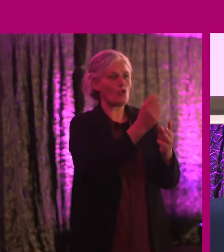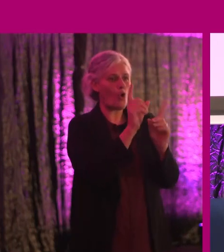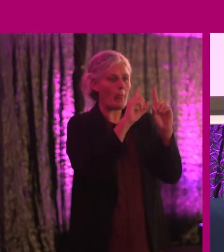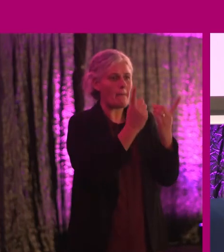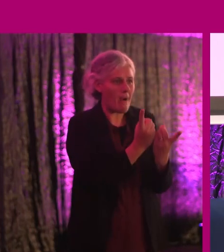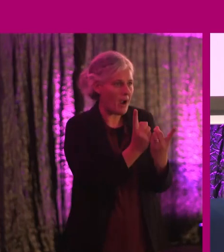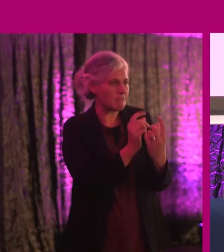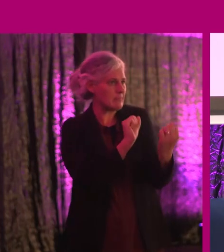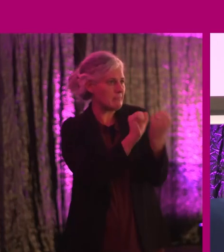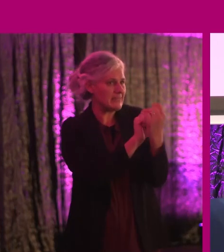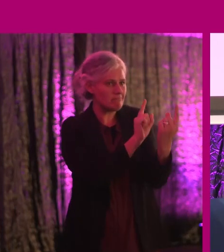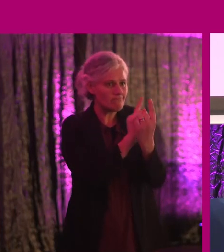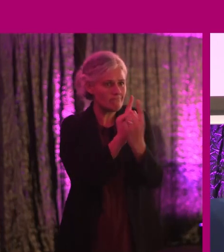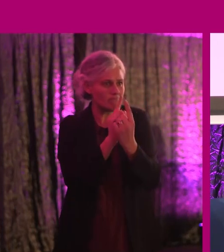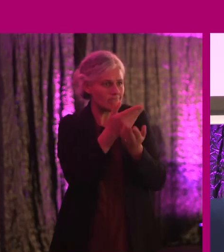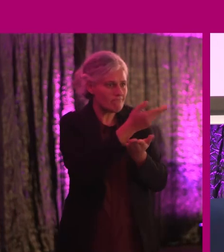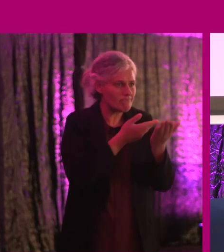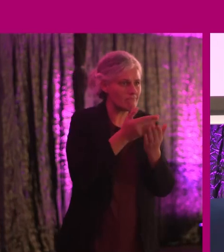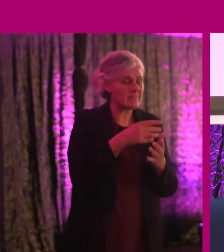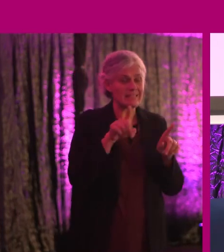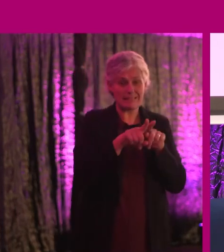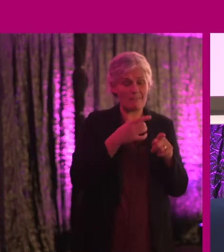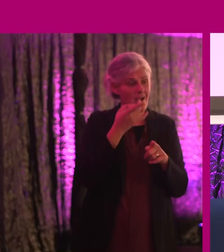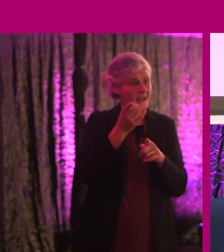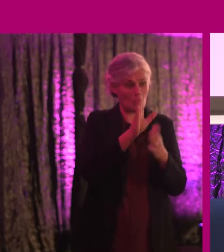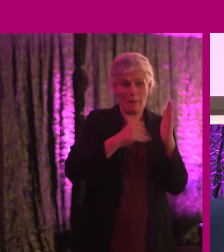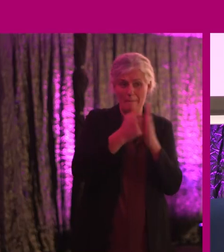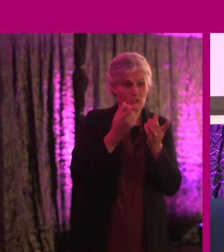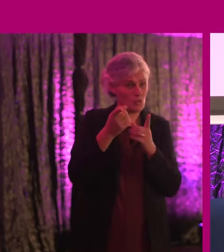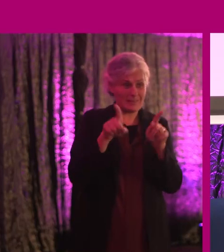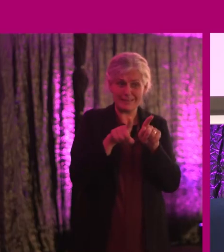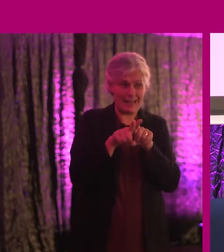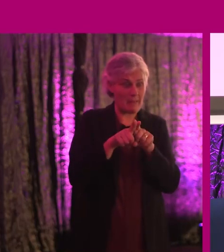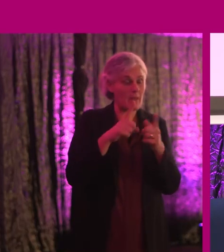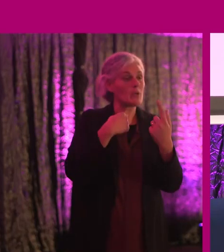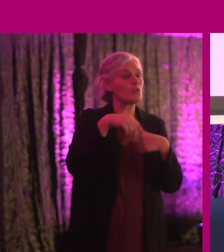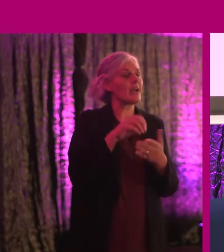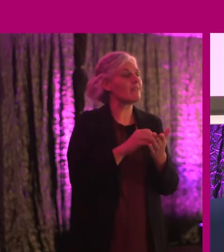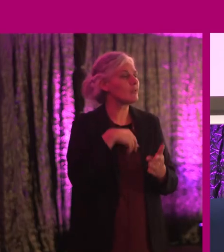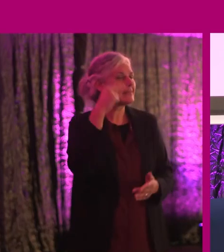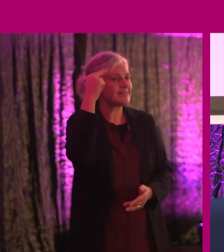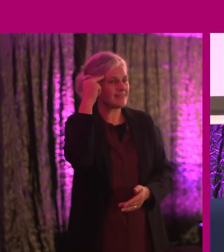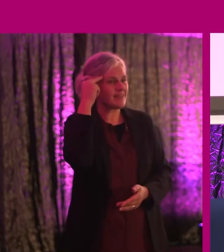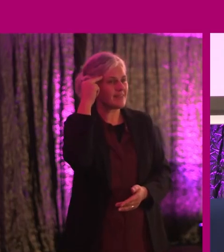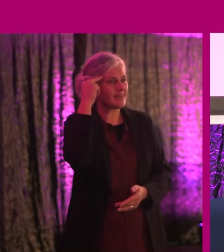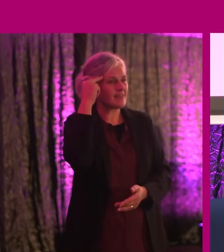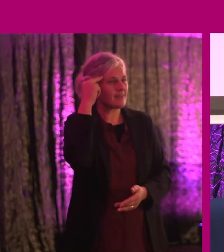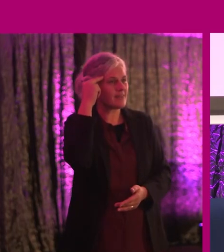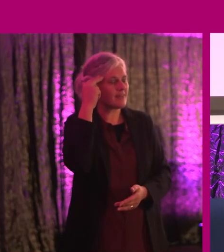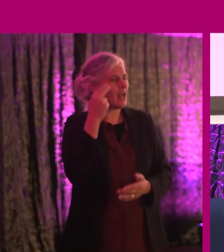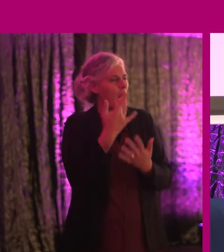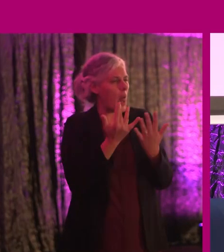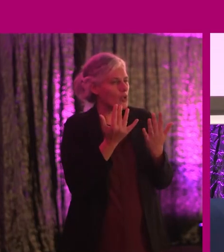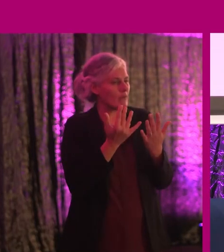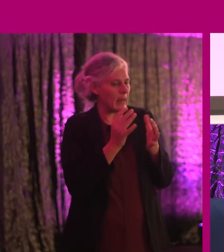find out that intelligence. It's the same way that we ask our businesses to do. But we have to understand that it's it's a whole load of dots